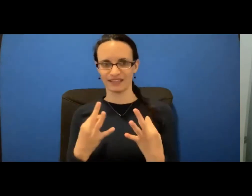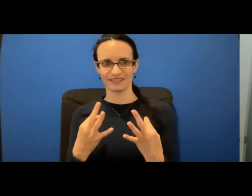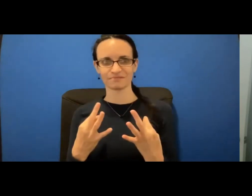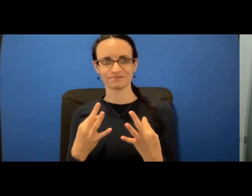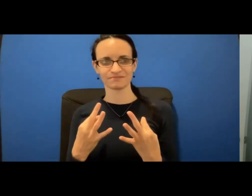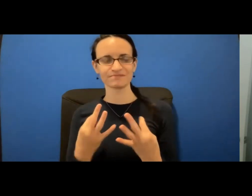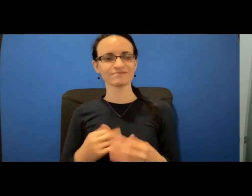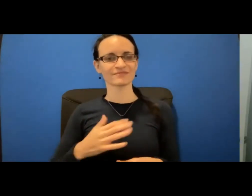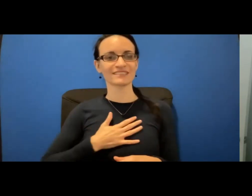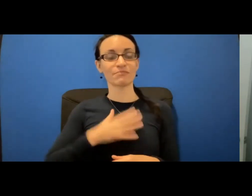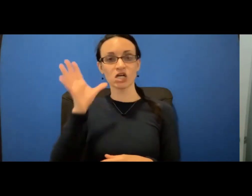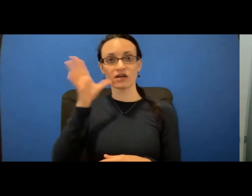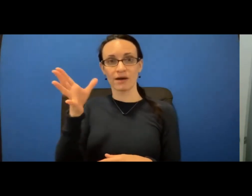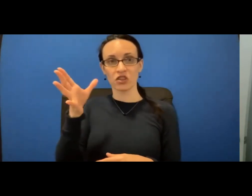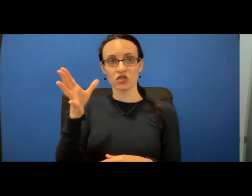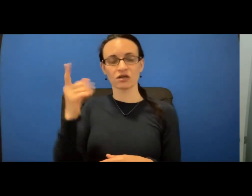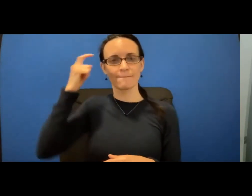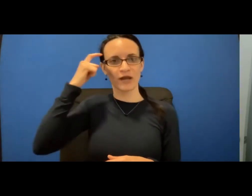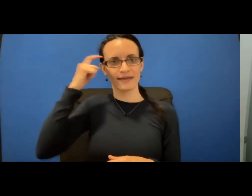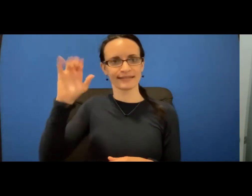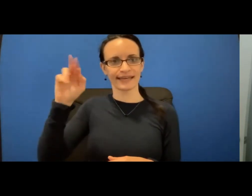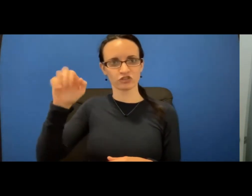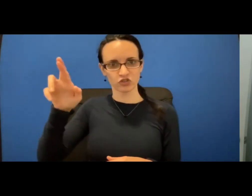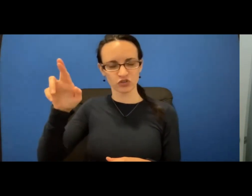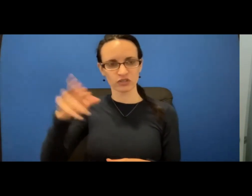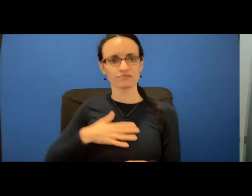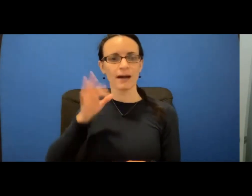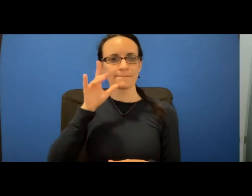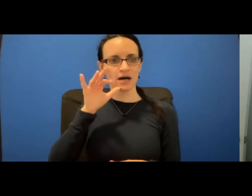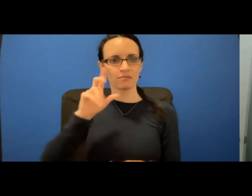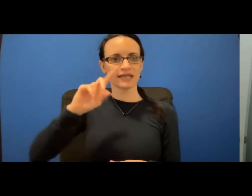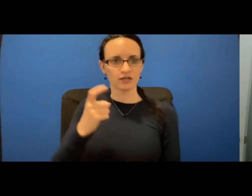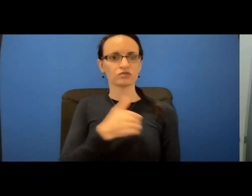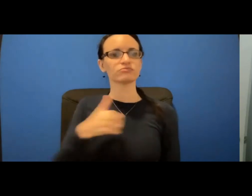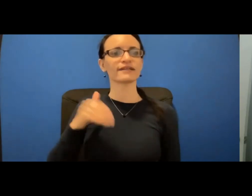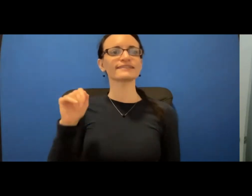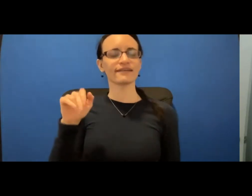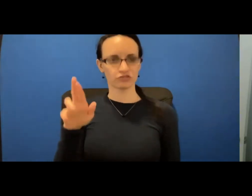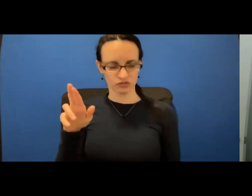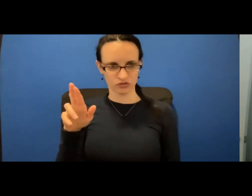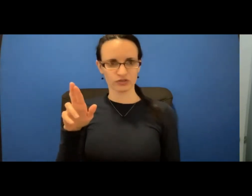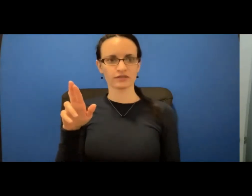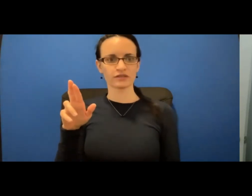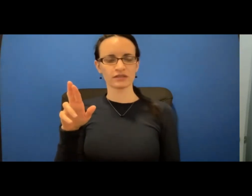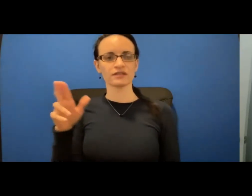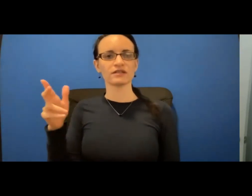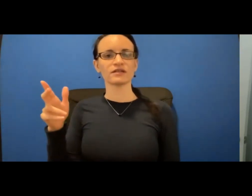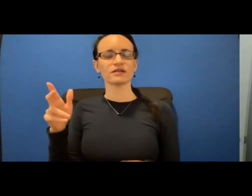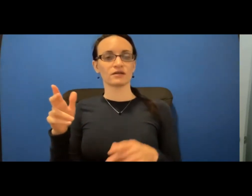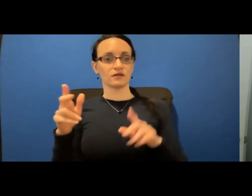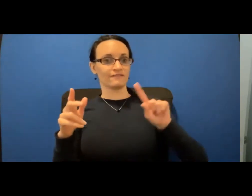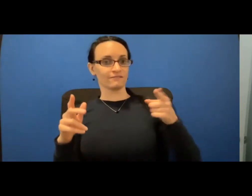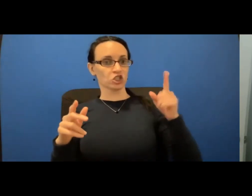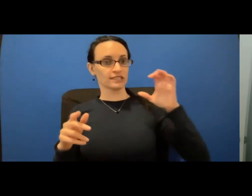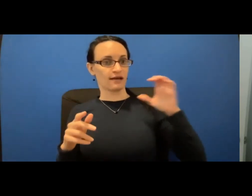My grandmother had brain cancer. My mom was diagnosed with breast cancer. I have a first cousin who had